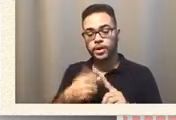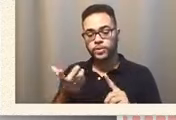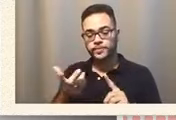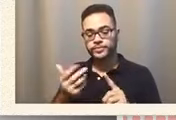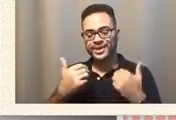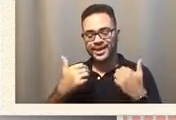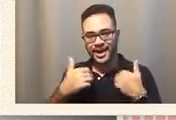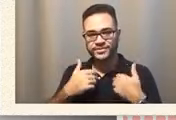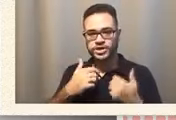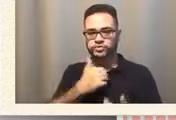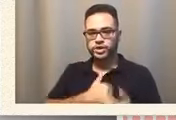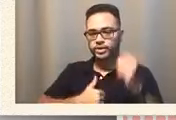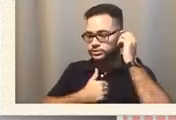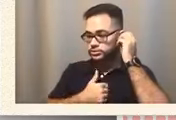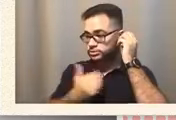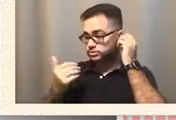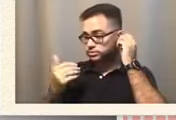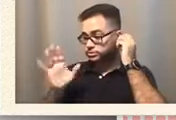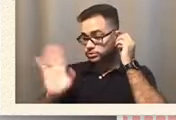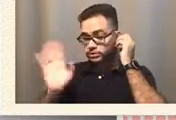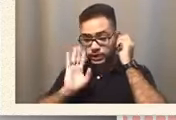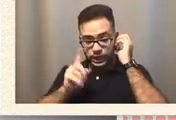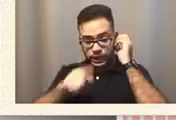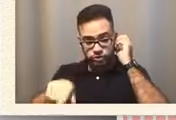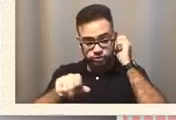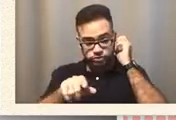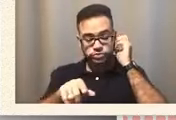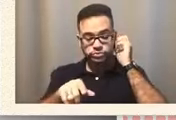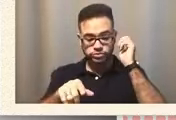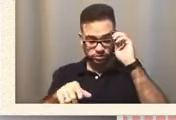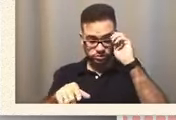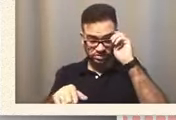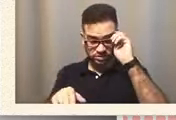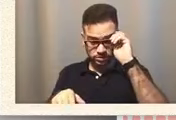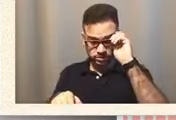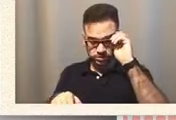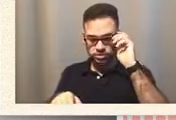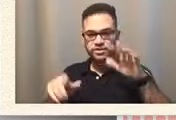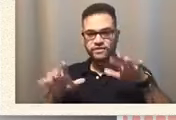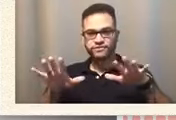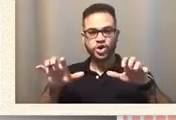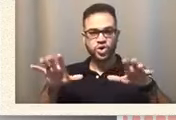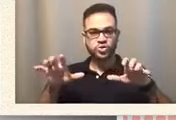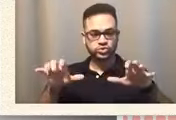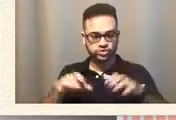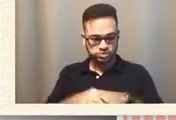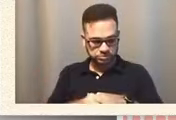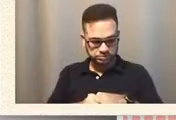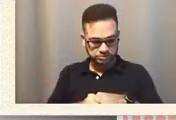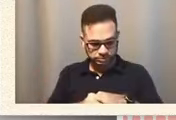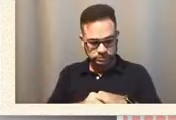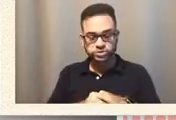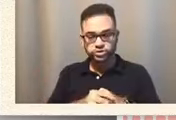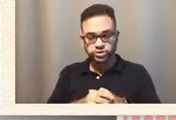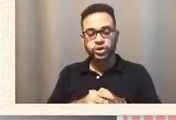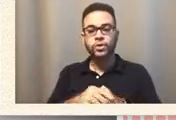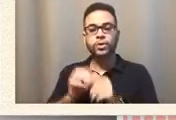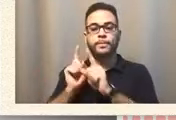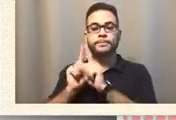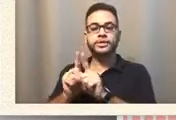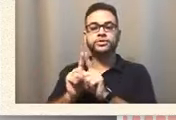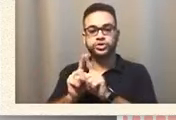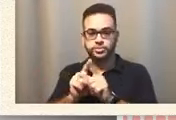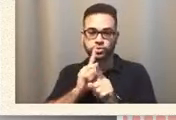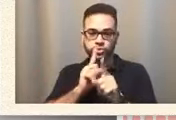there? Mm-hmm. It froze. So mentorship is very important for support, for